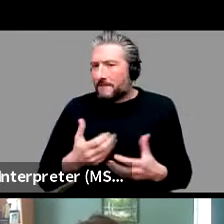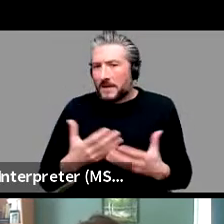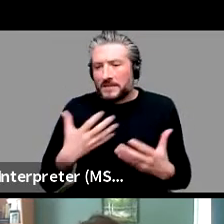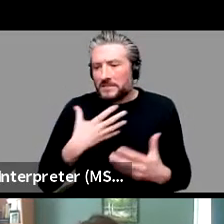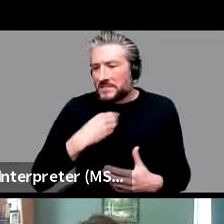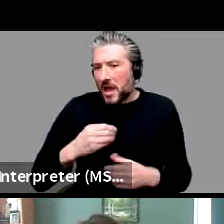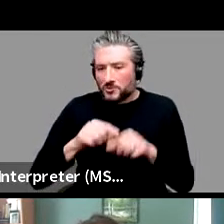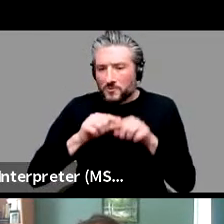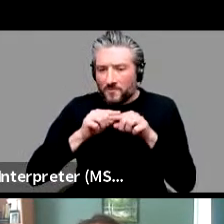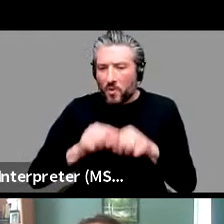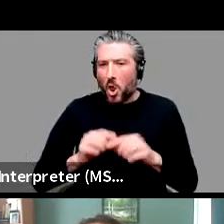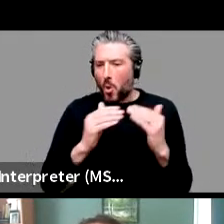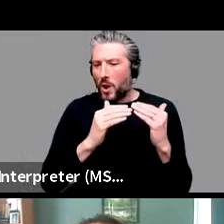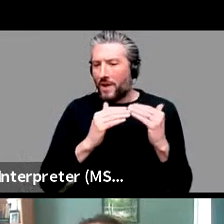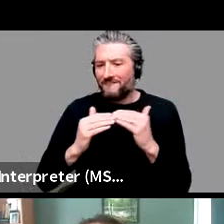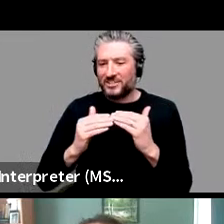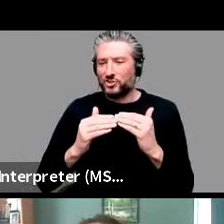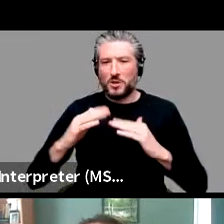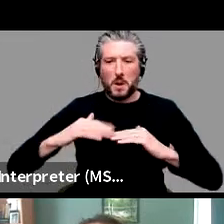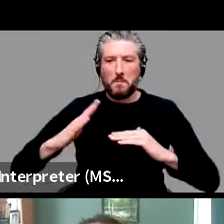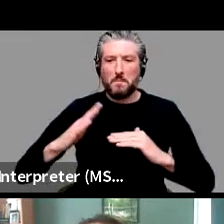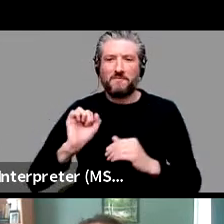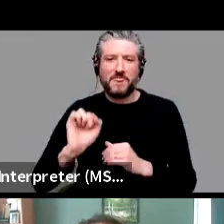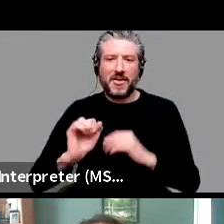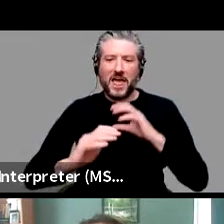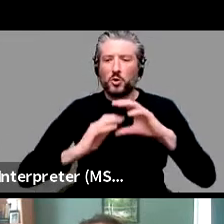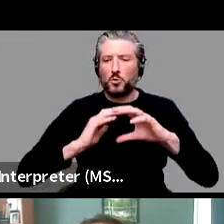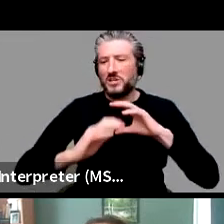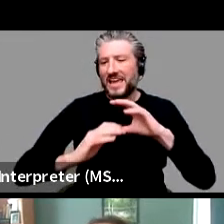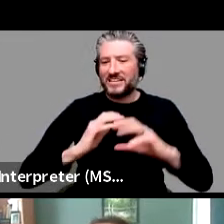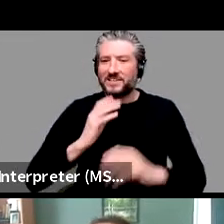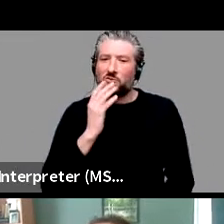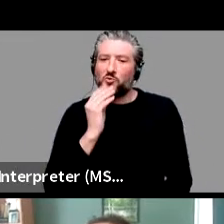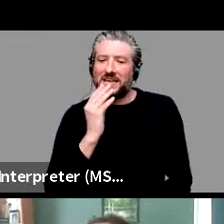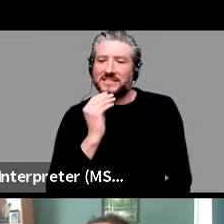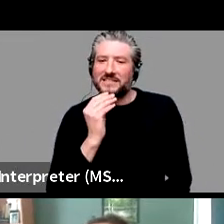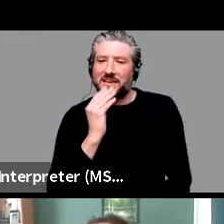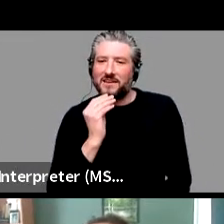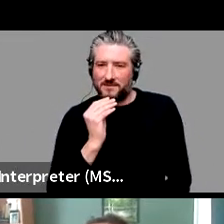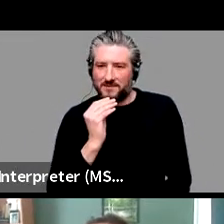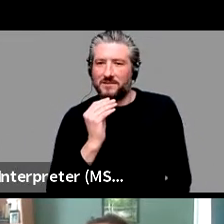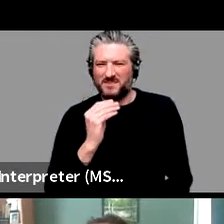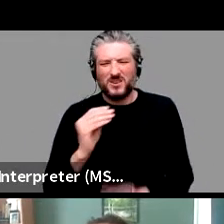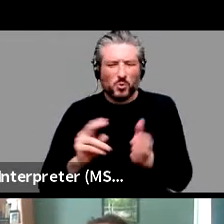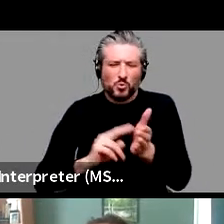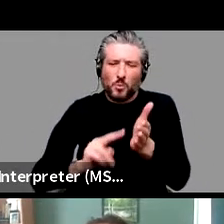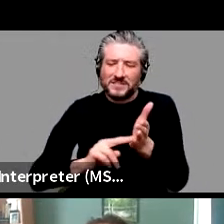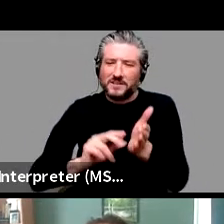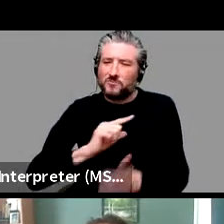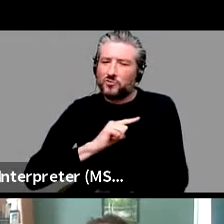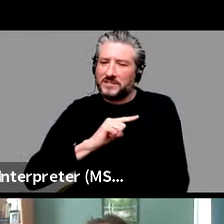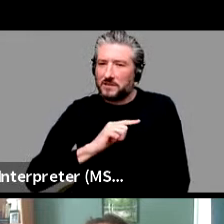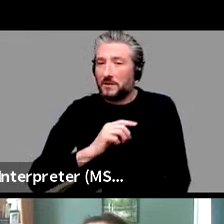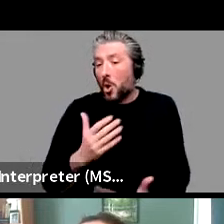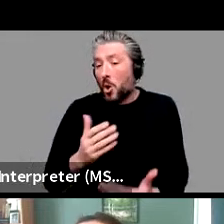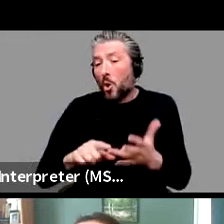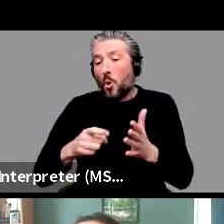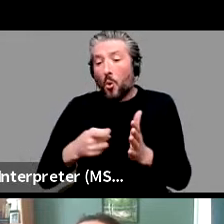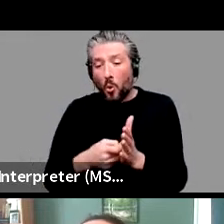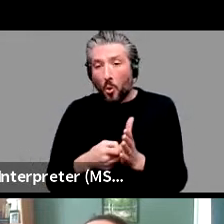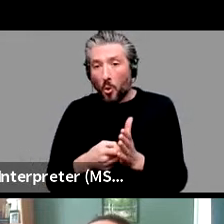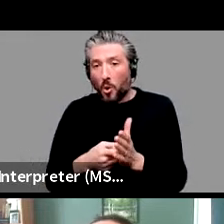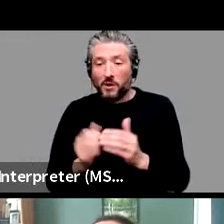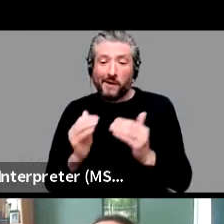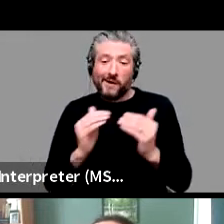over and above their communicative utility? Um, that is for normative reasons or our convention simply slash only